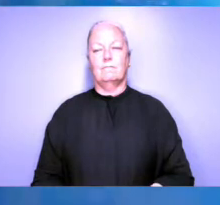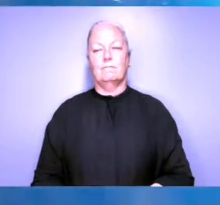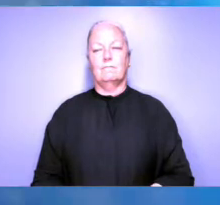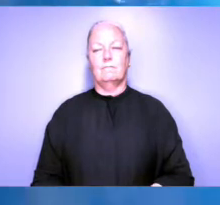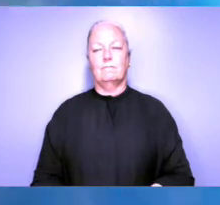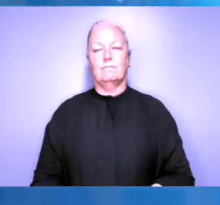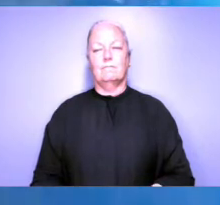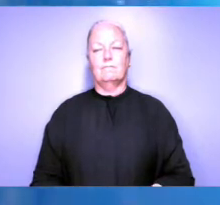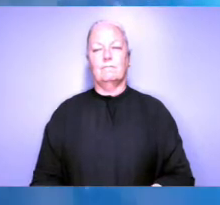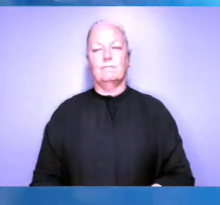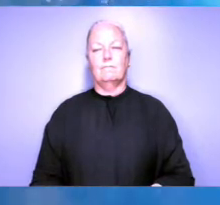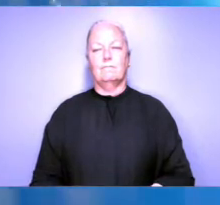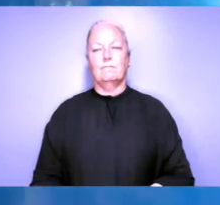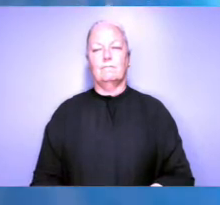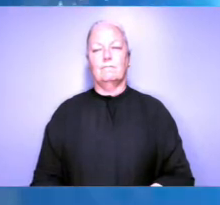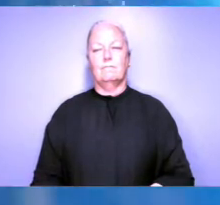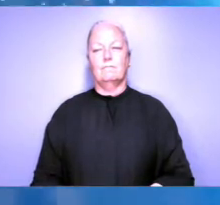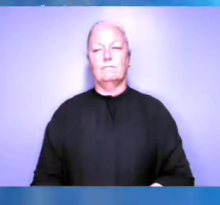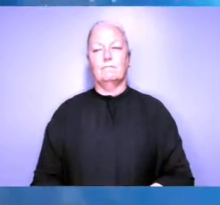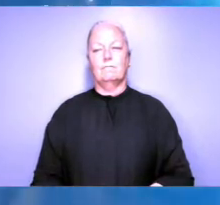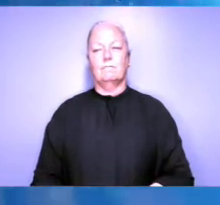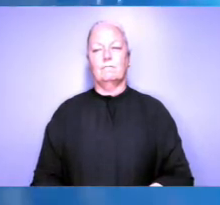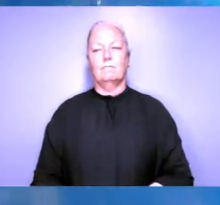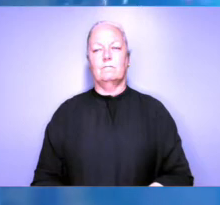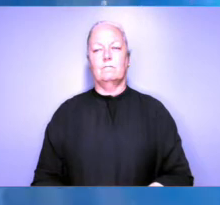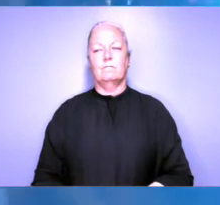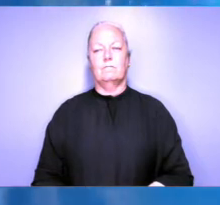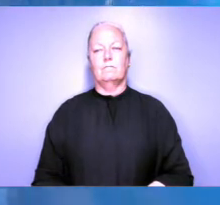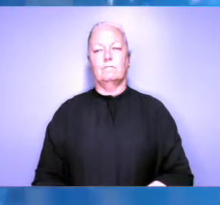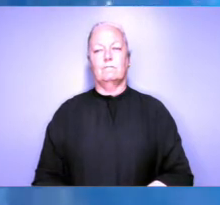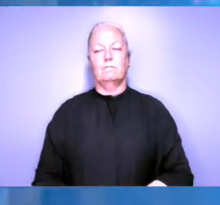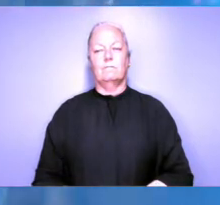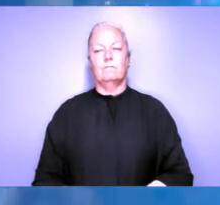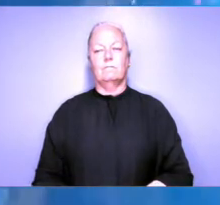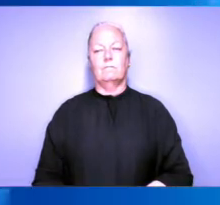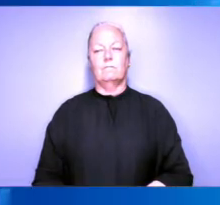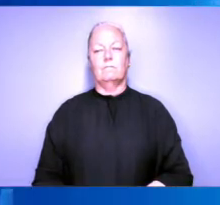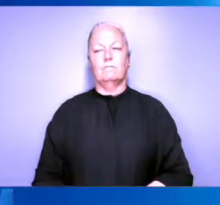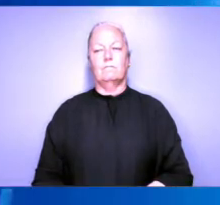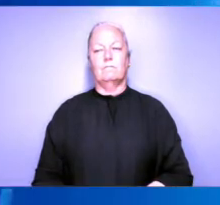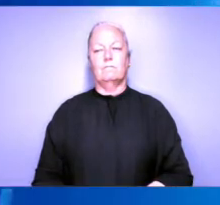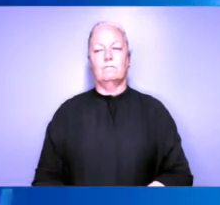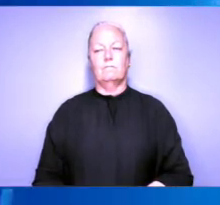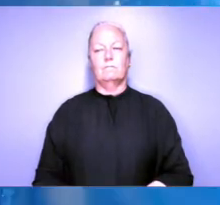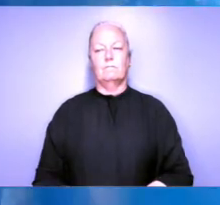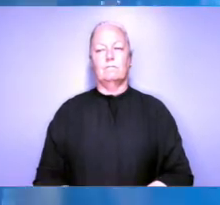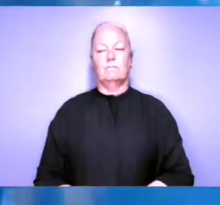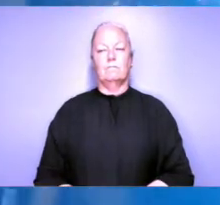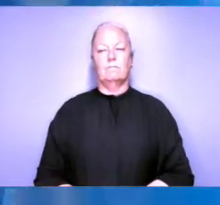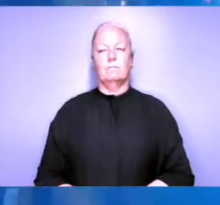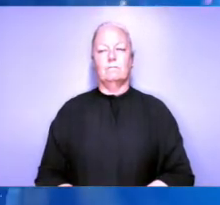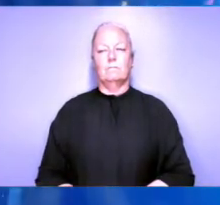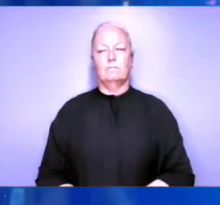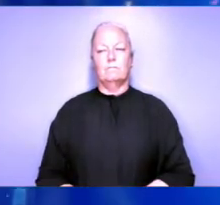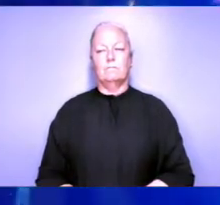side of the fog. Oh, oh,